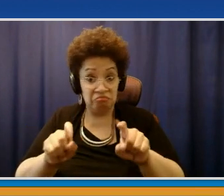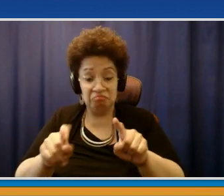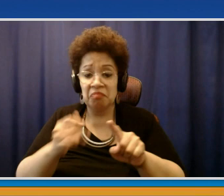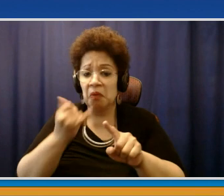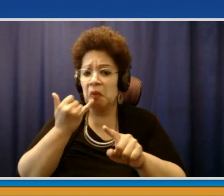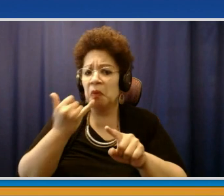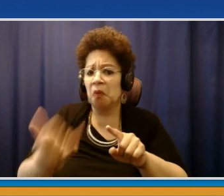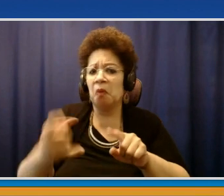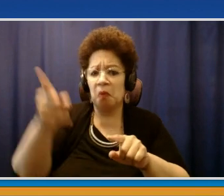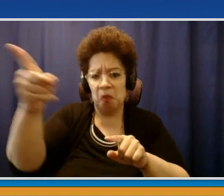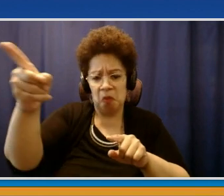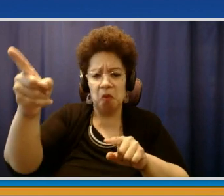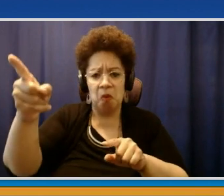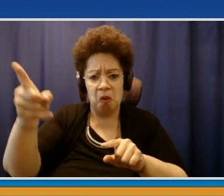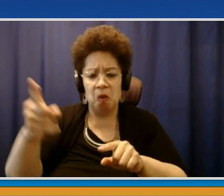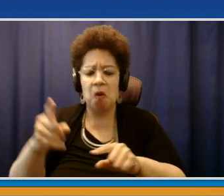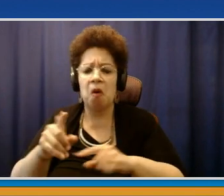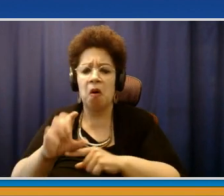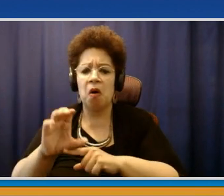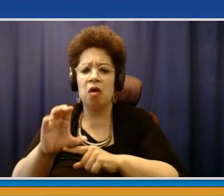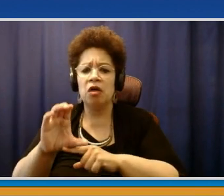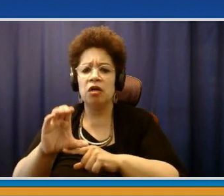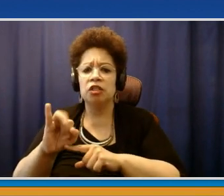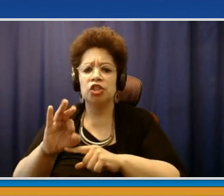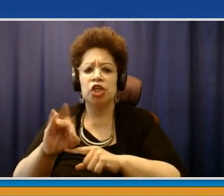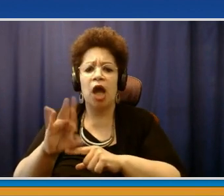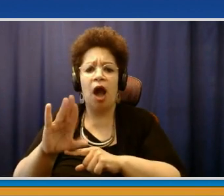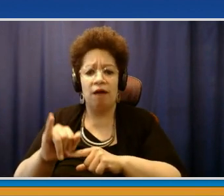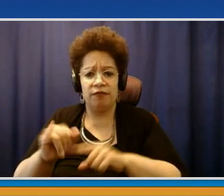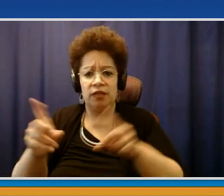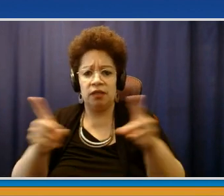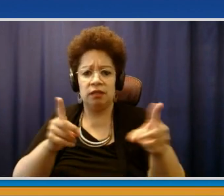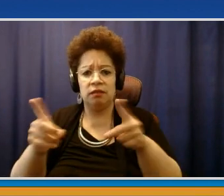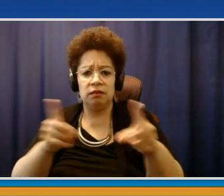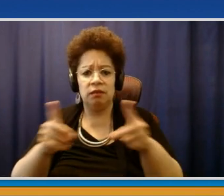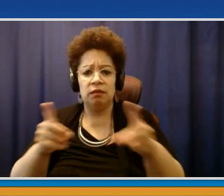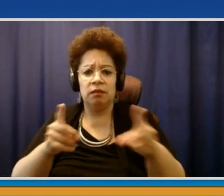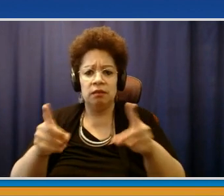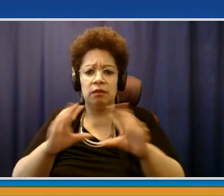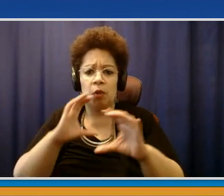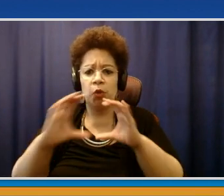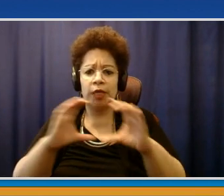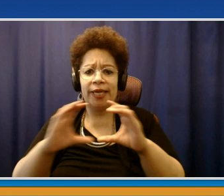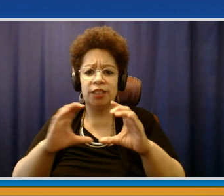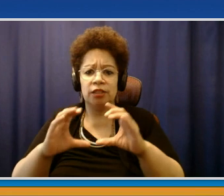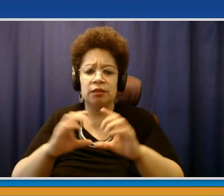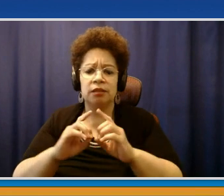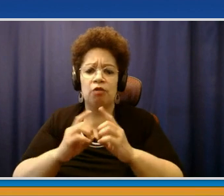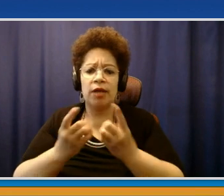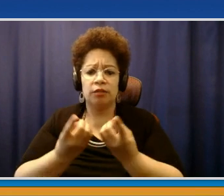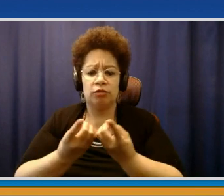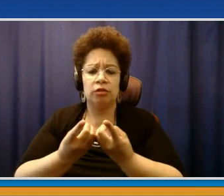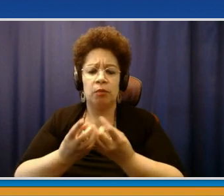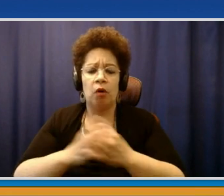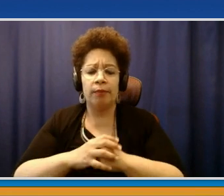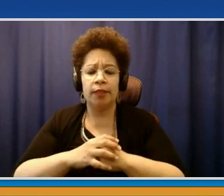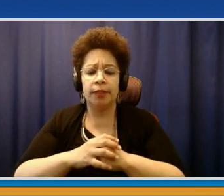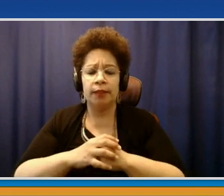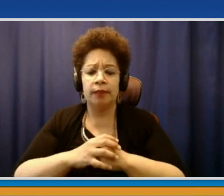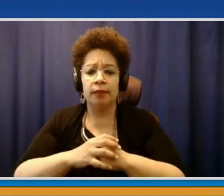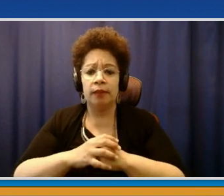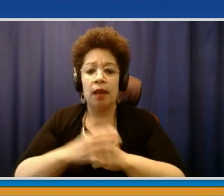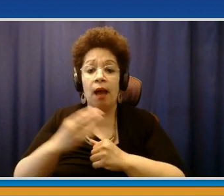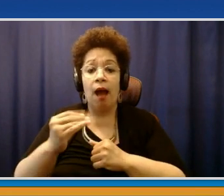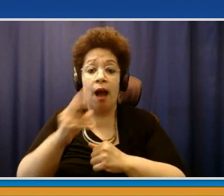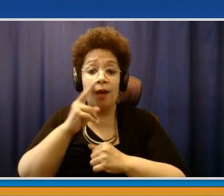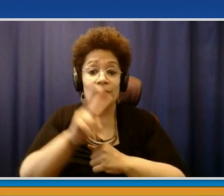happy to get an answer for you and direct it. As I said, we'll be back again on Thursday at two o'clock for a COVID update. And at seven o'clock that night, I'll be